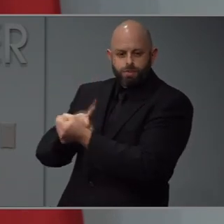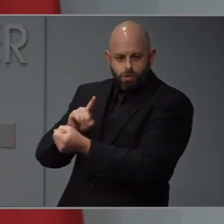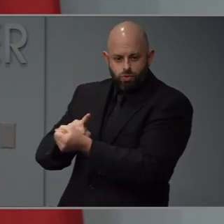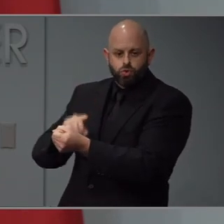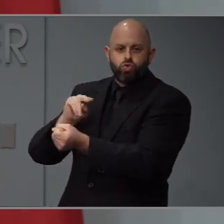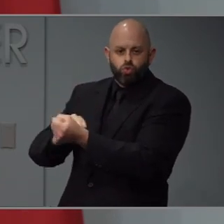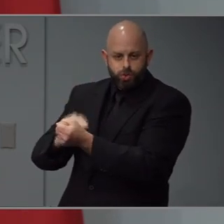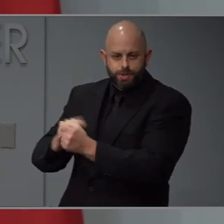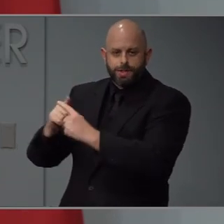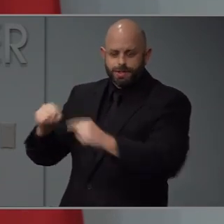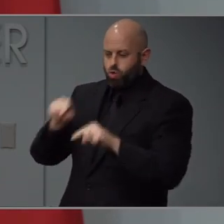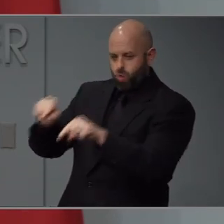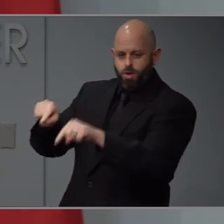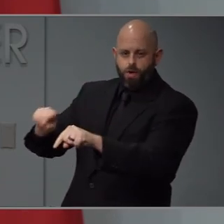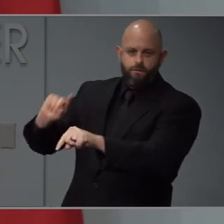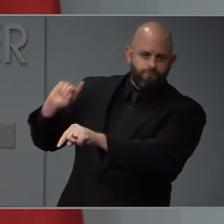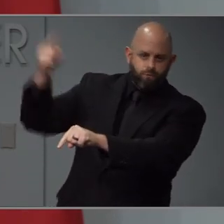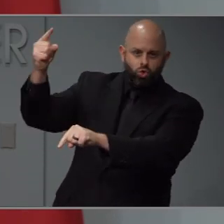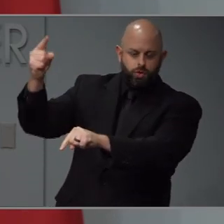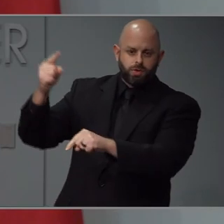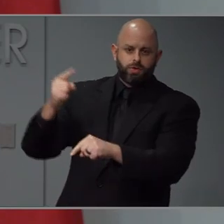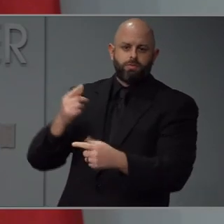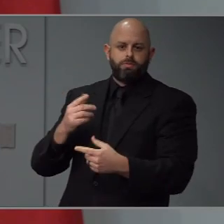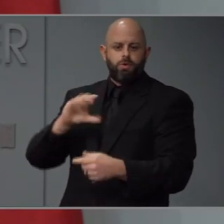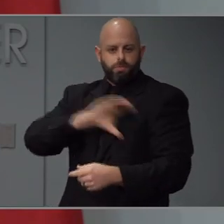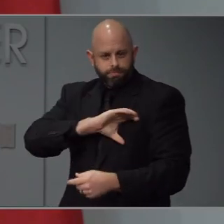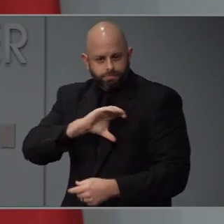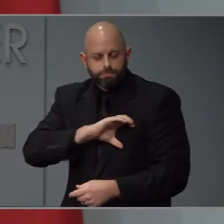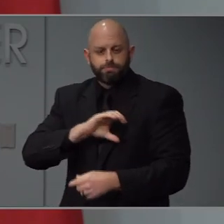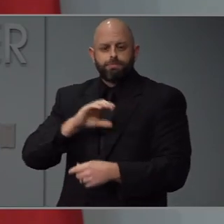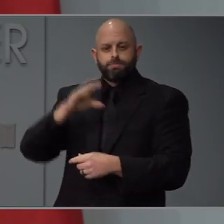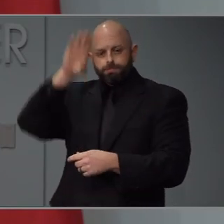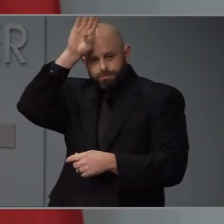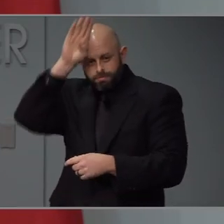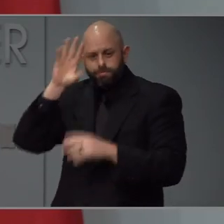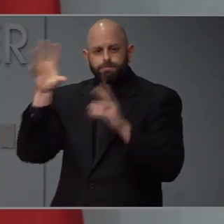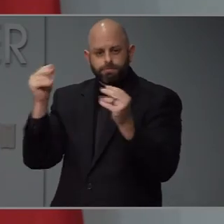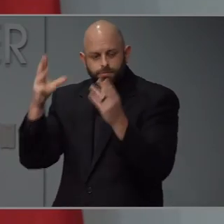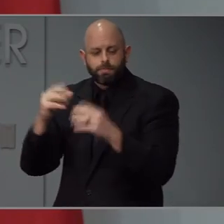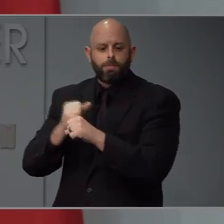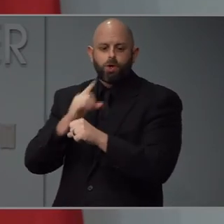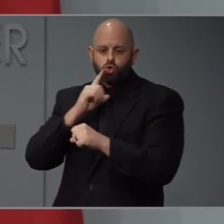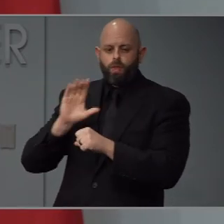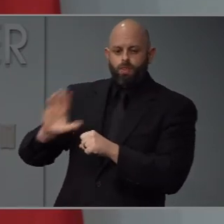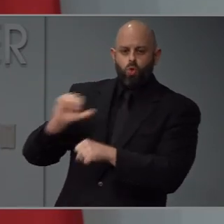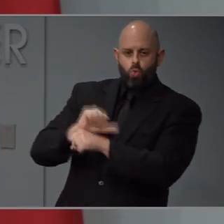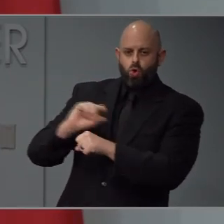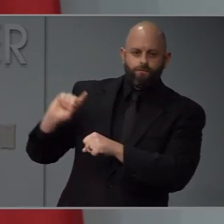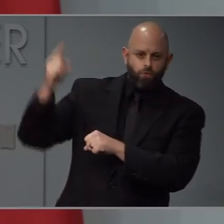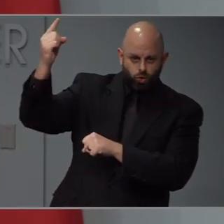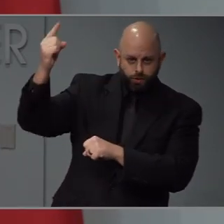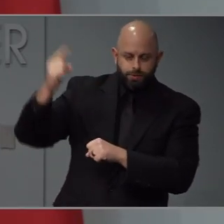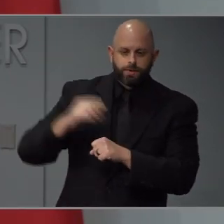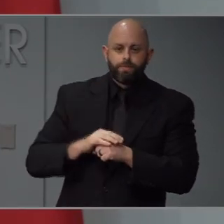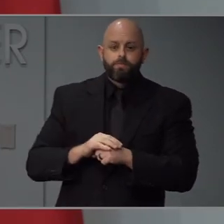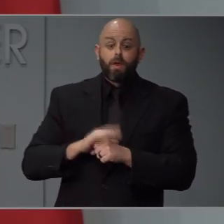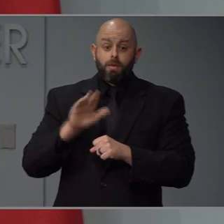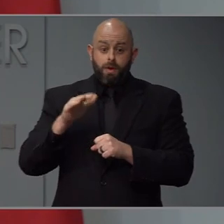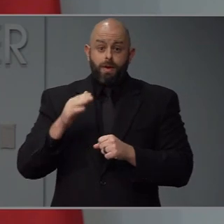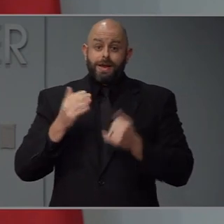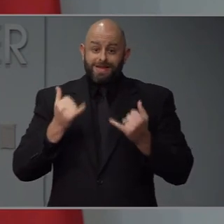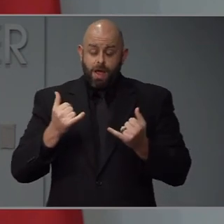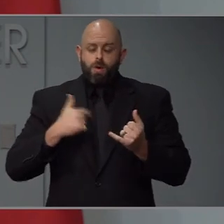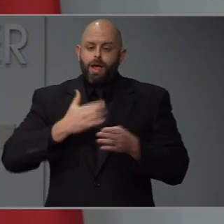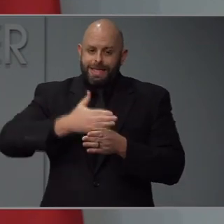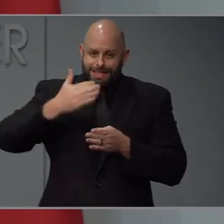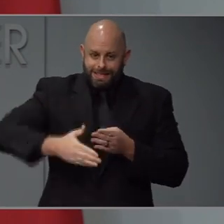line health care workers and our first line responders for all the work they're doing. And then let me just end the press conference and thanking